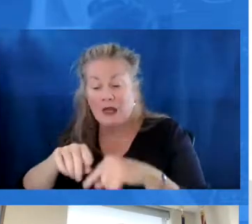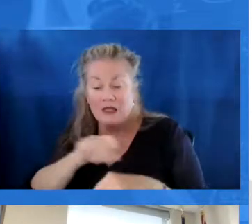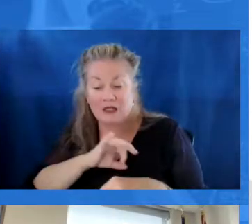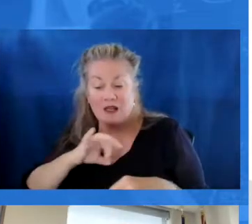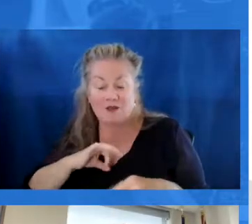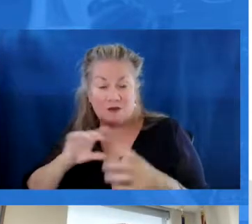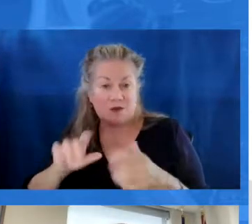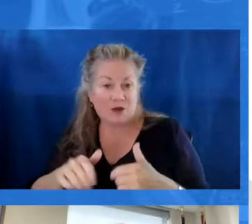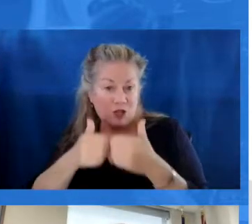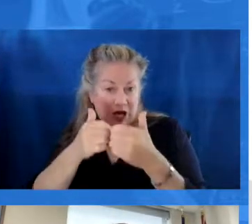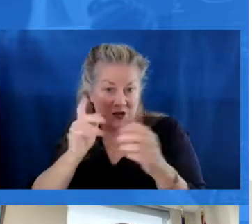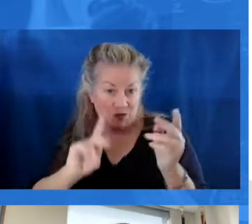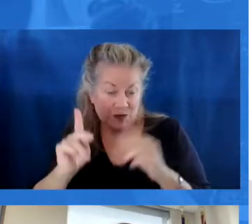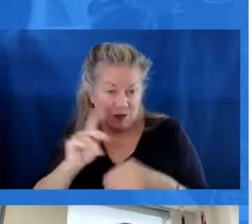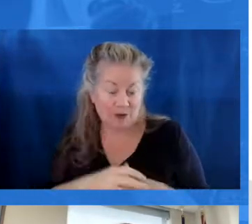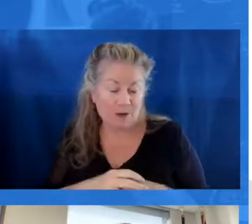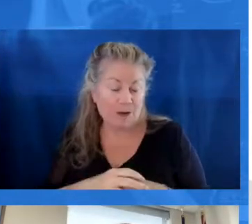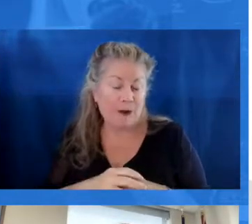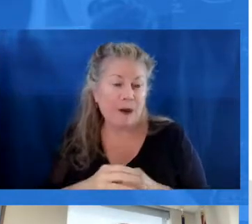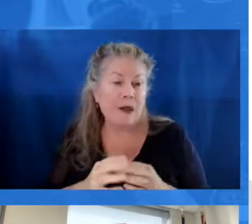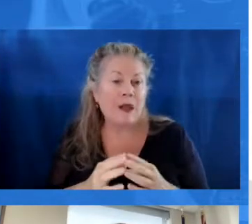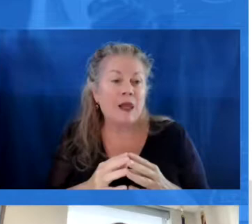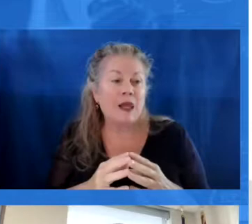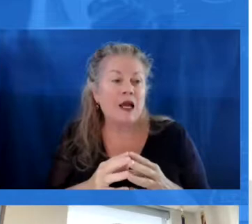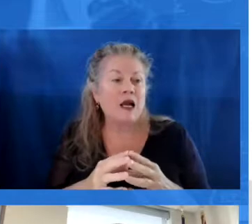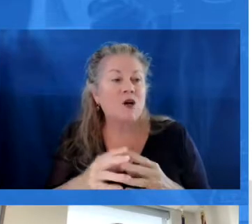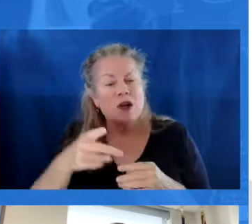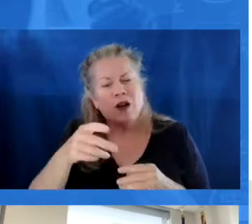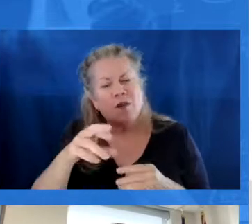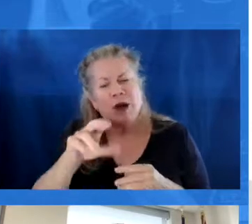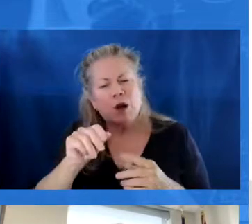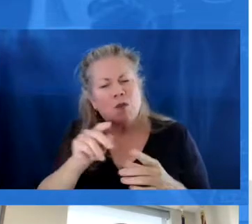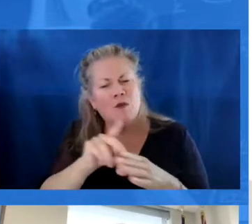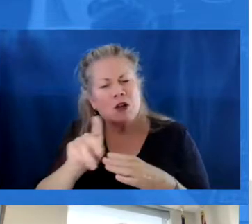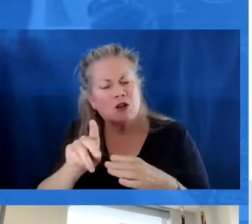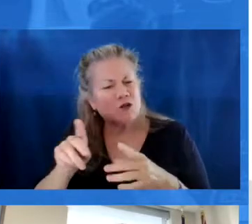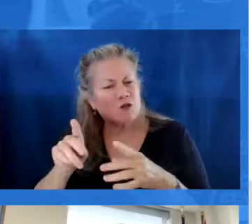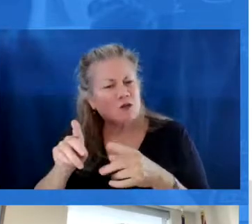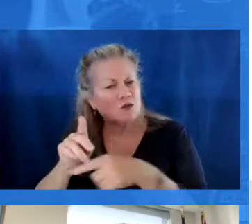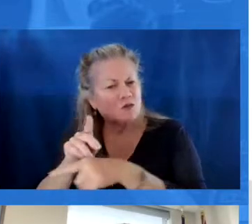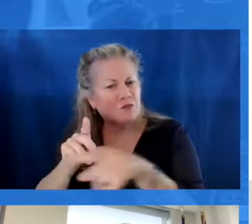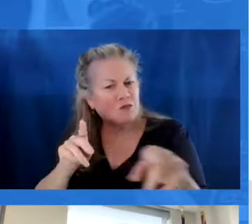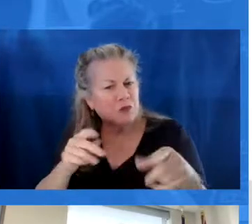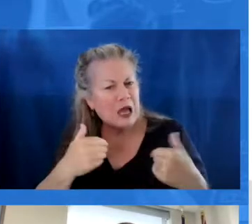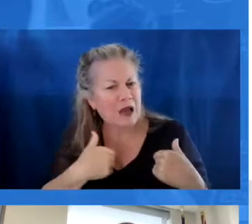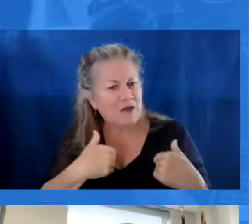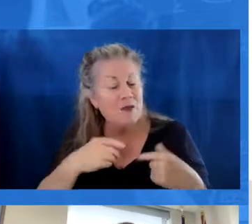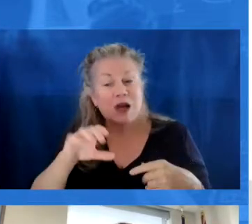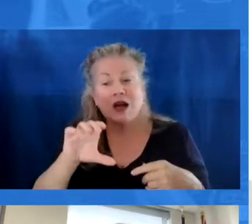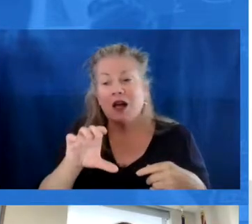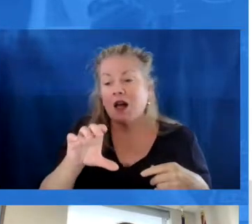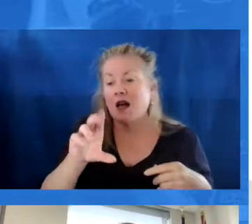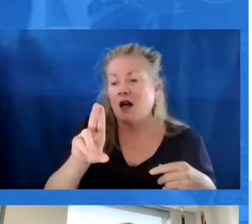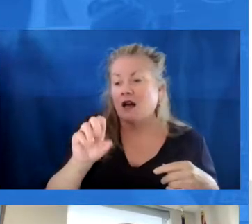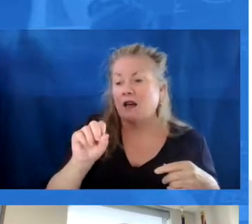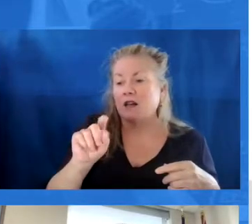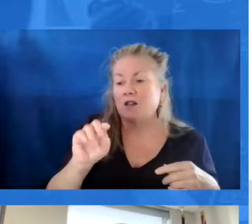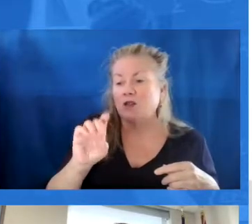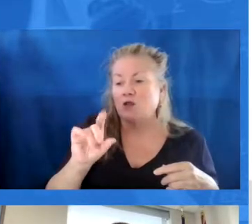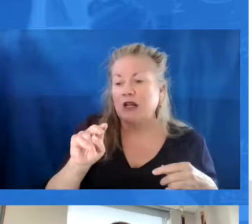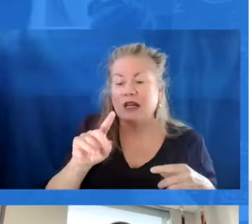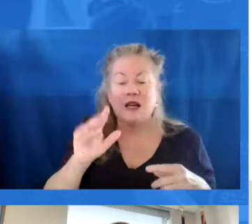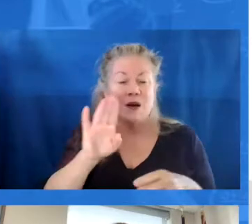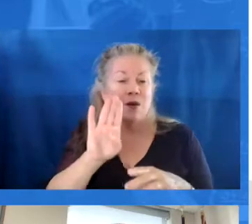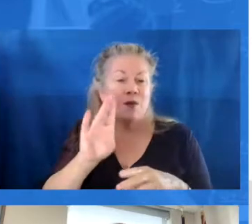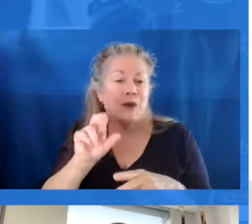And one of the things we've really challenged folks on is that, you know, we have paraprofessionals and a number of districts pulling from that. But like I said, you have custodians,